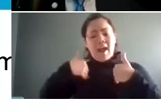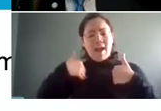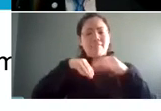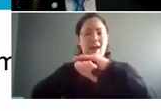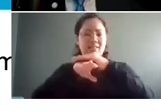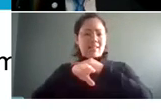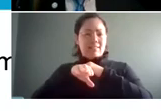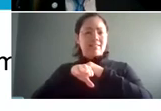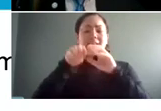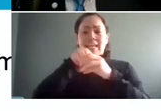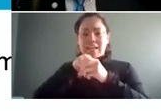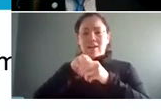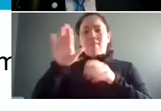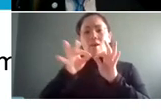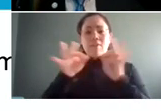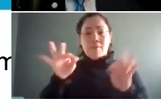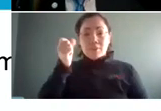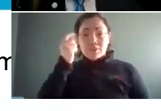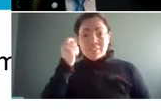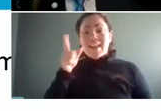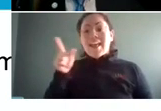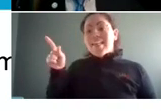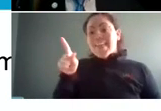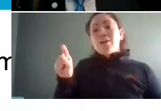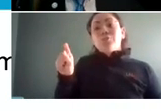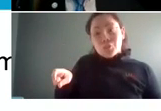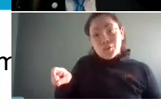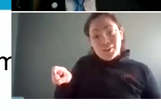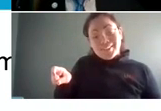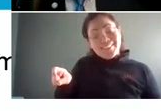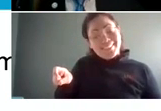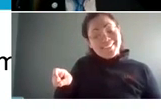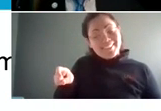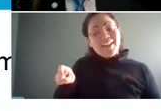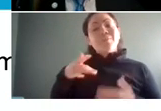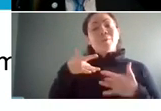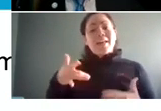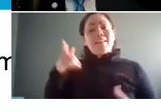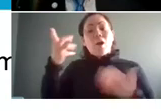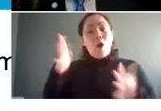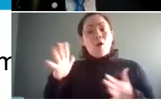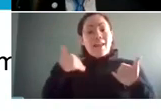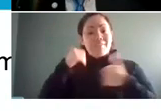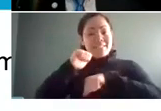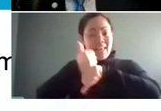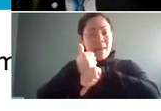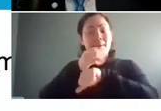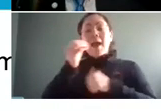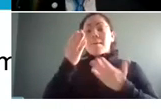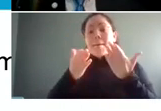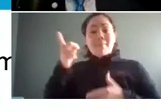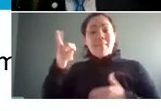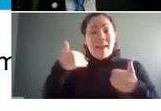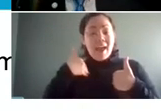language spoiler alert they're required to so likely they already have that set up for you and they may even have